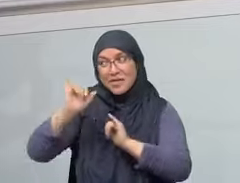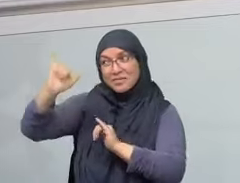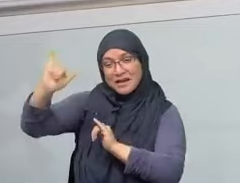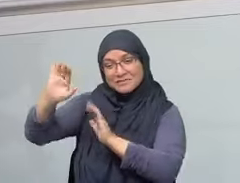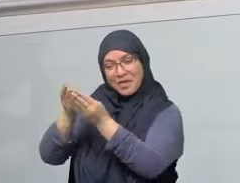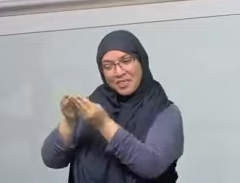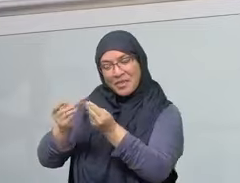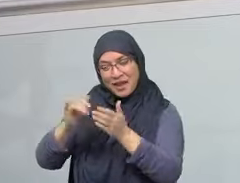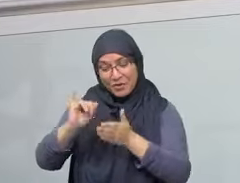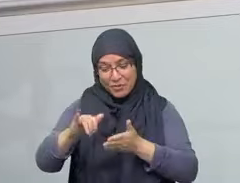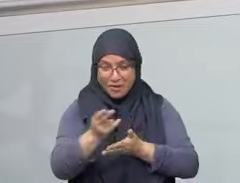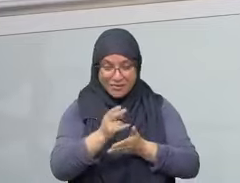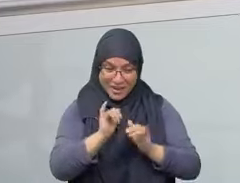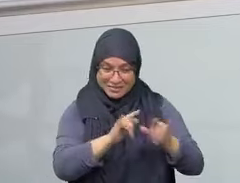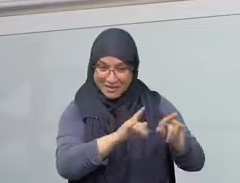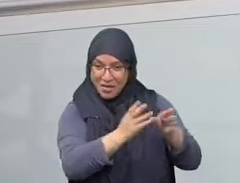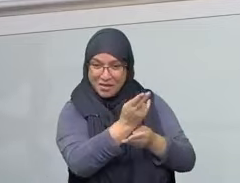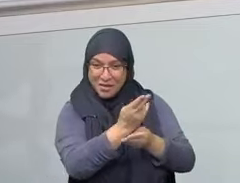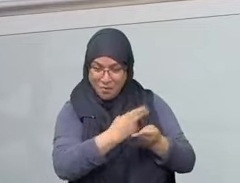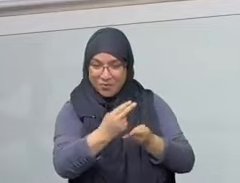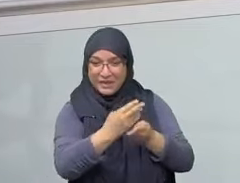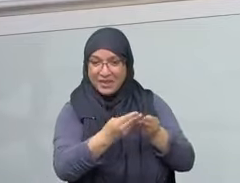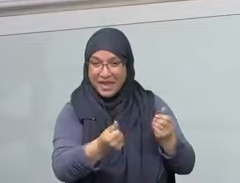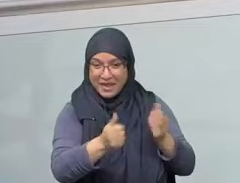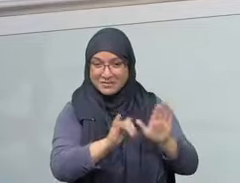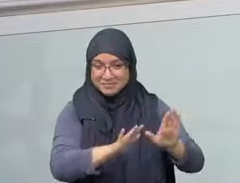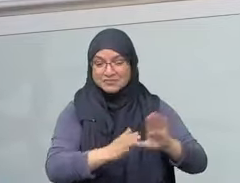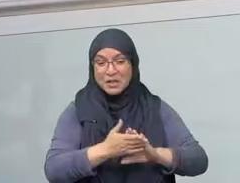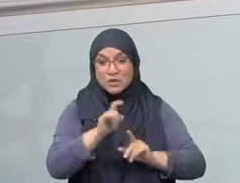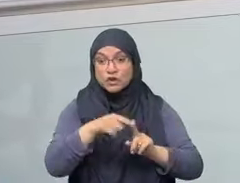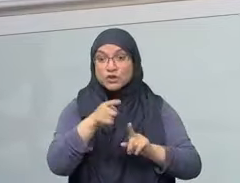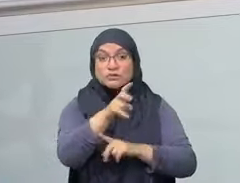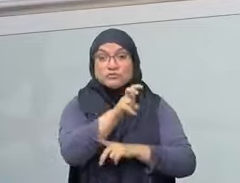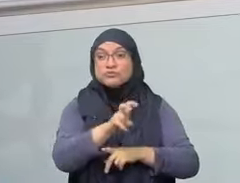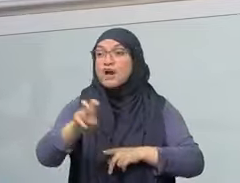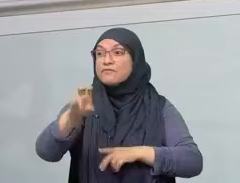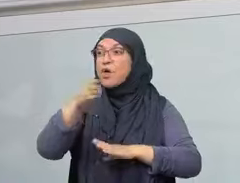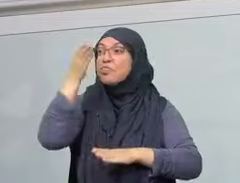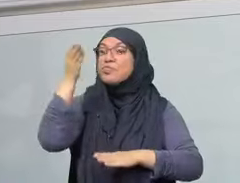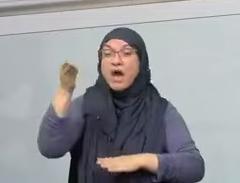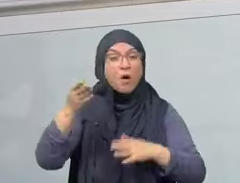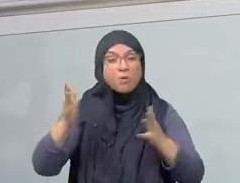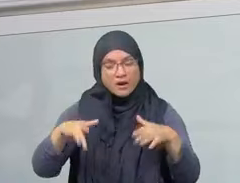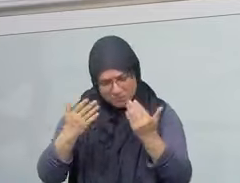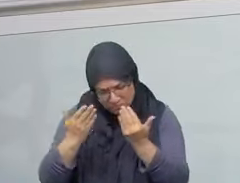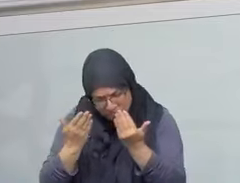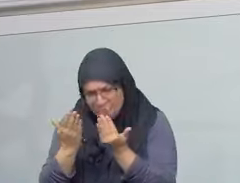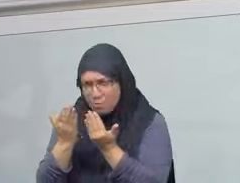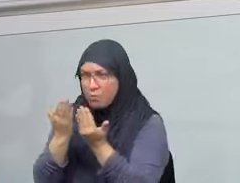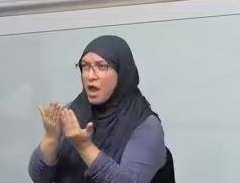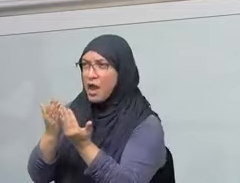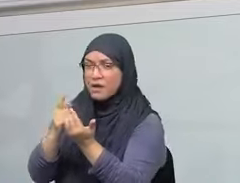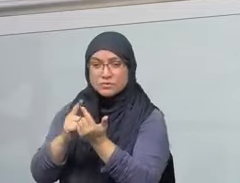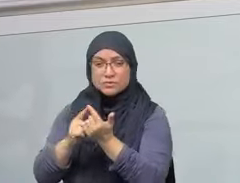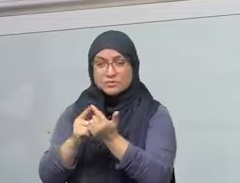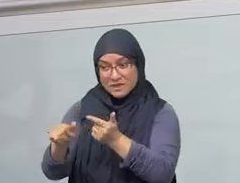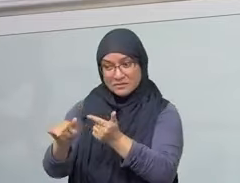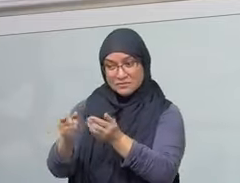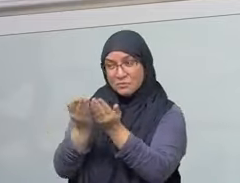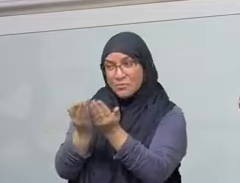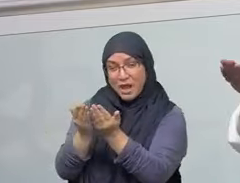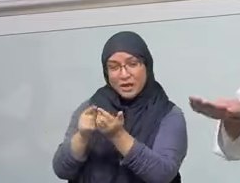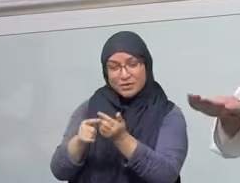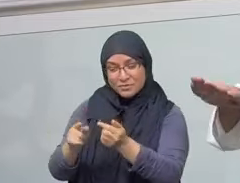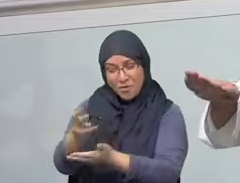When you go to that land and you pray in that land, a place where Ibn Abbas said, the land of the prophets,